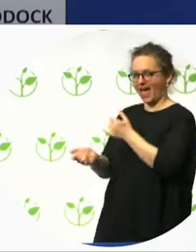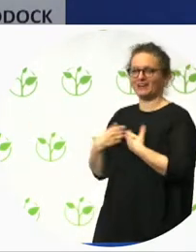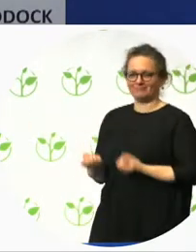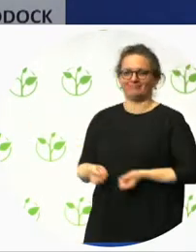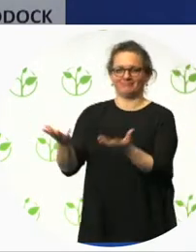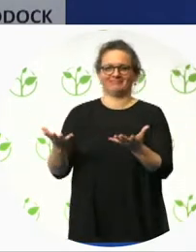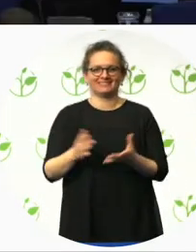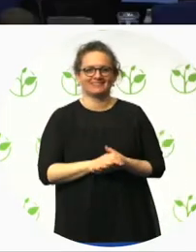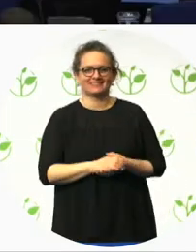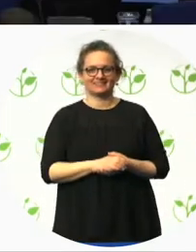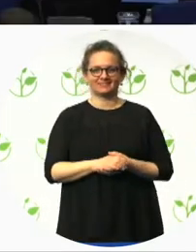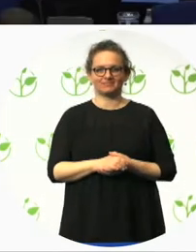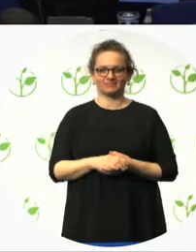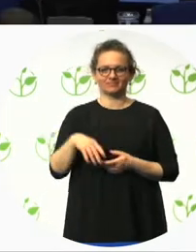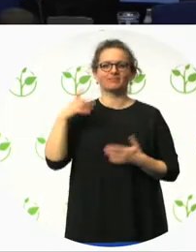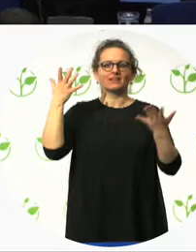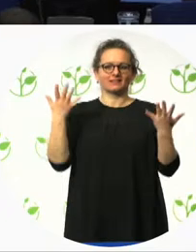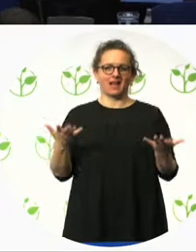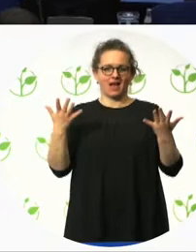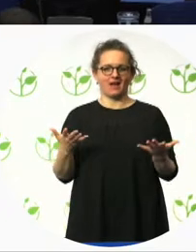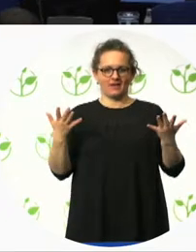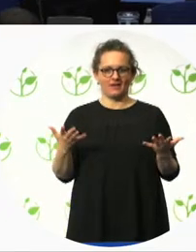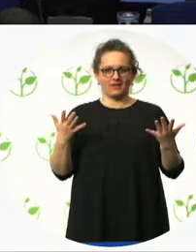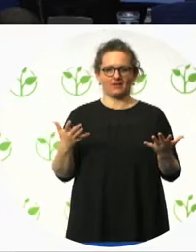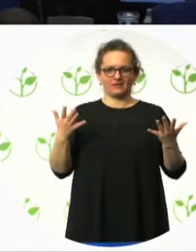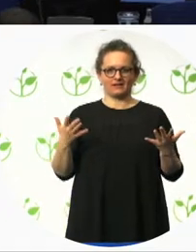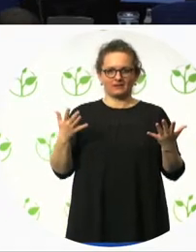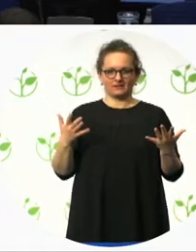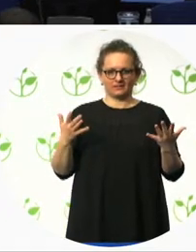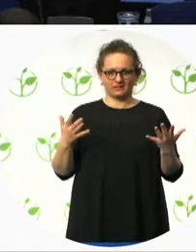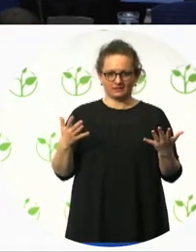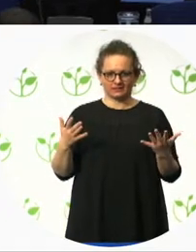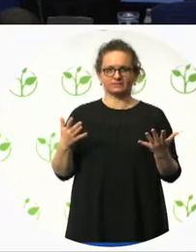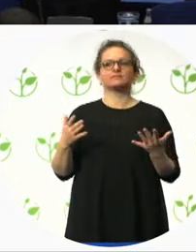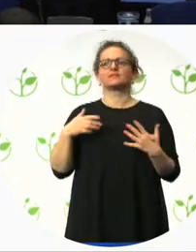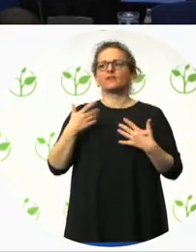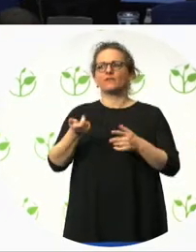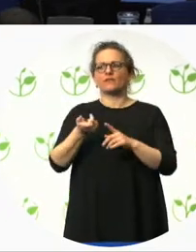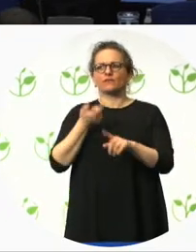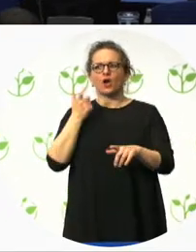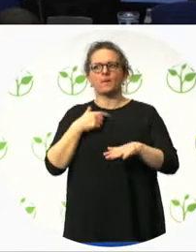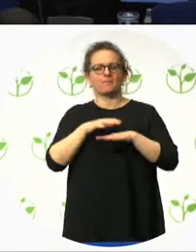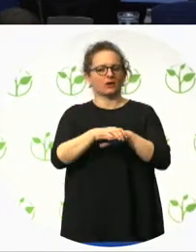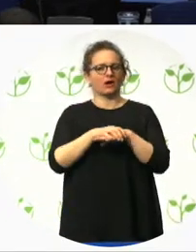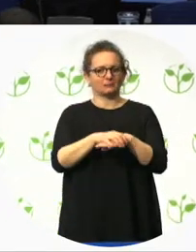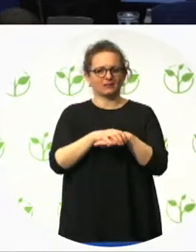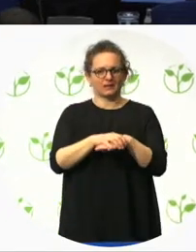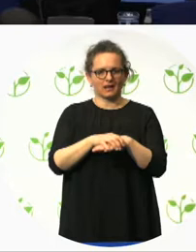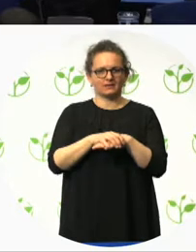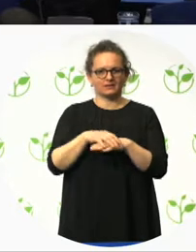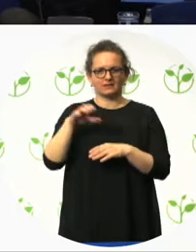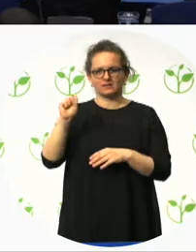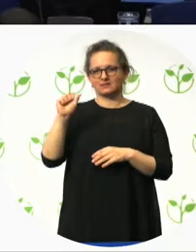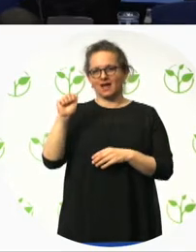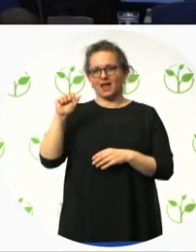My question is around the From and For programme, which was very